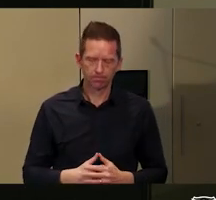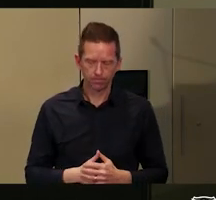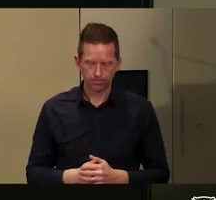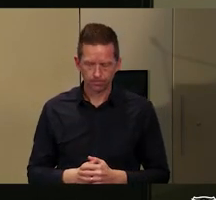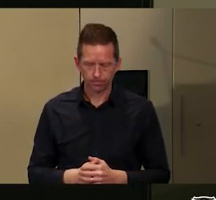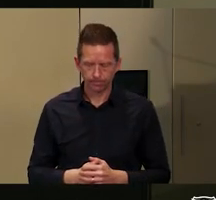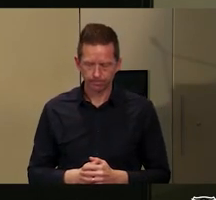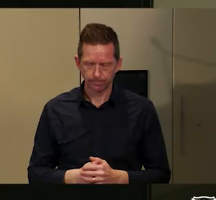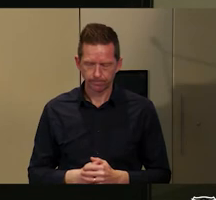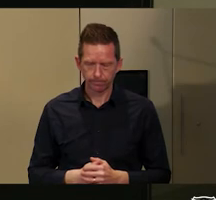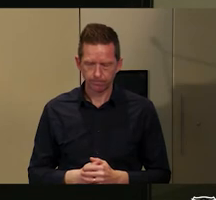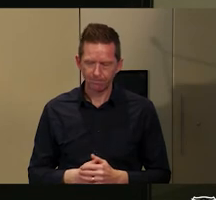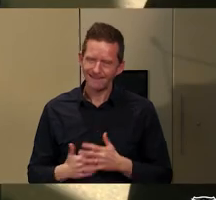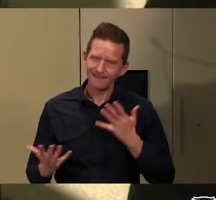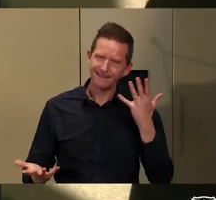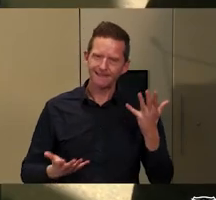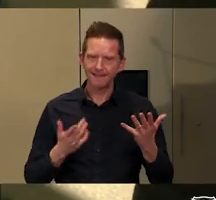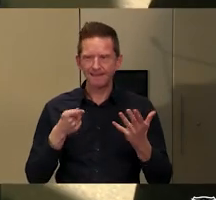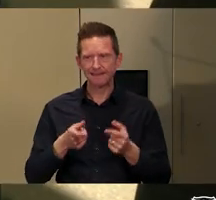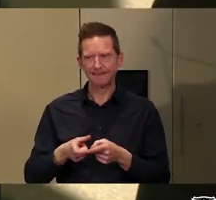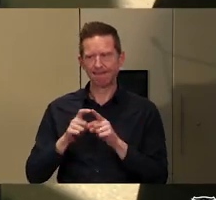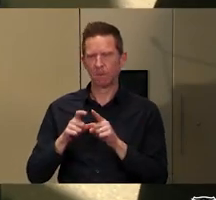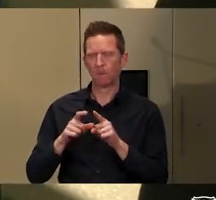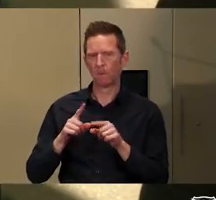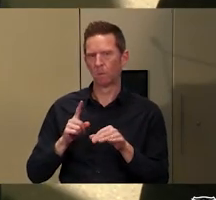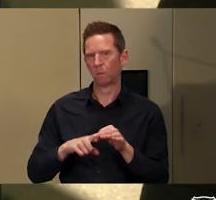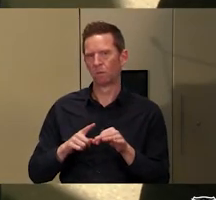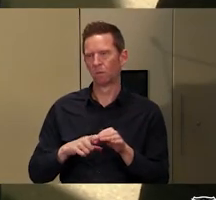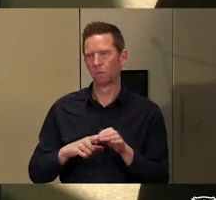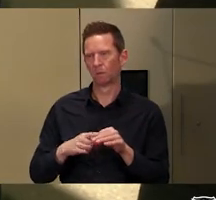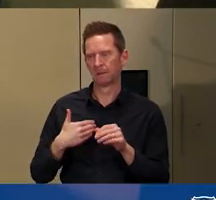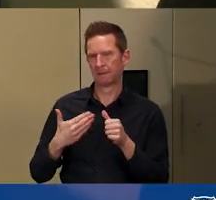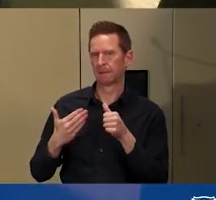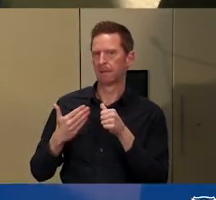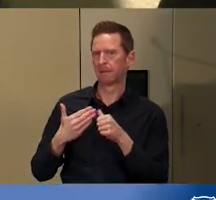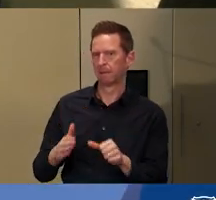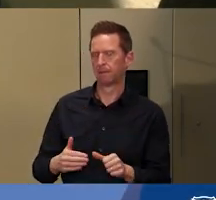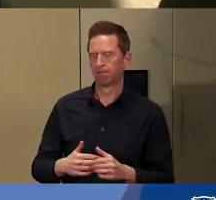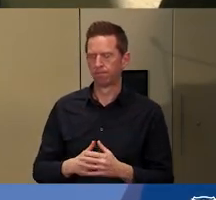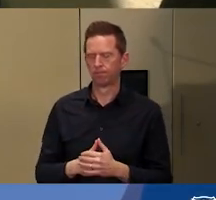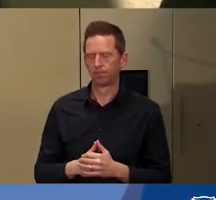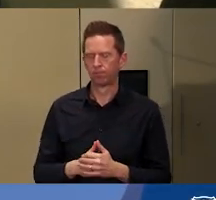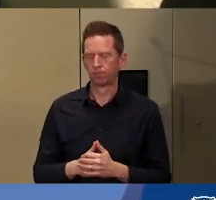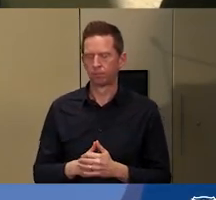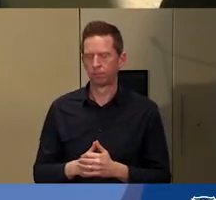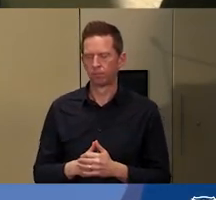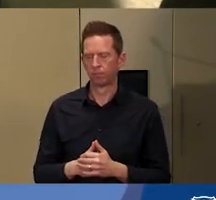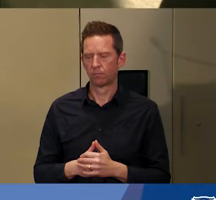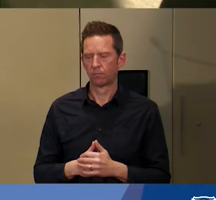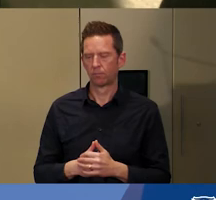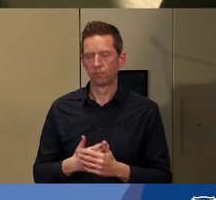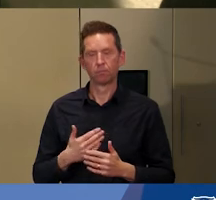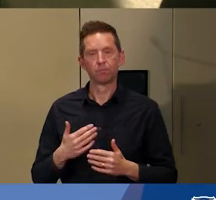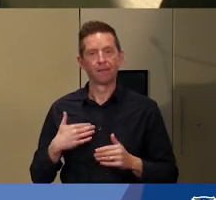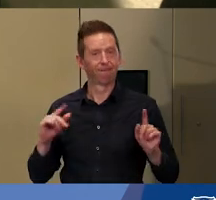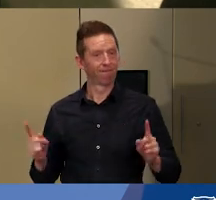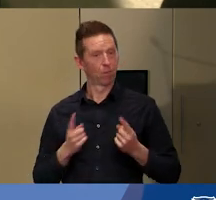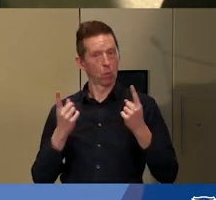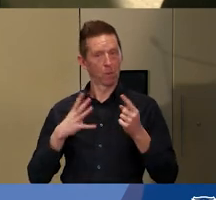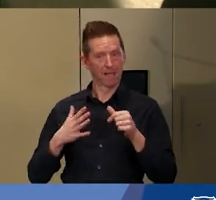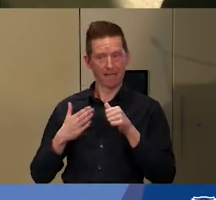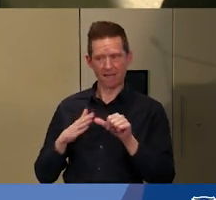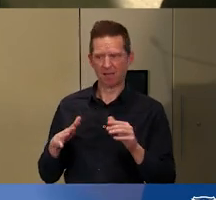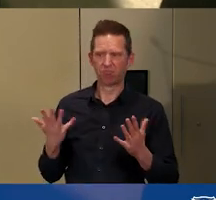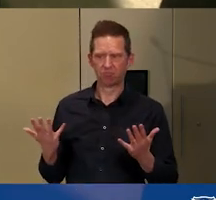It's a difficult question to answer because it's – I mean, my first answer would be it's a